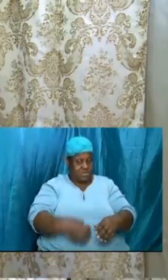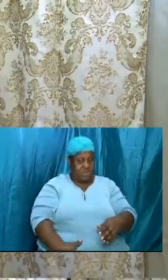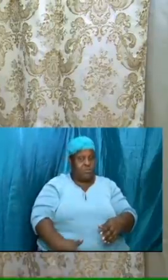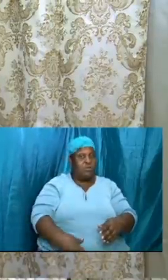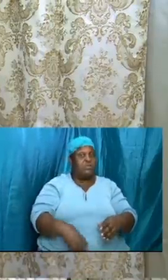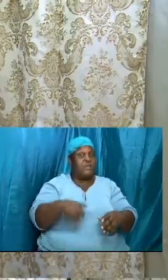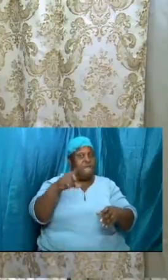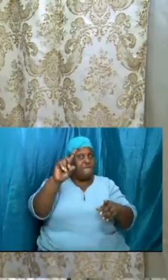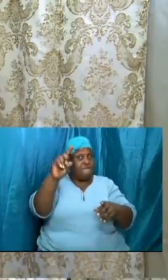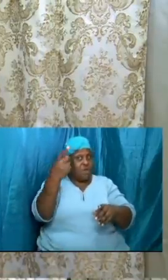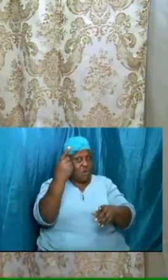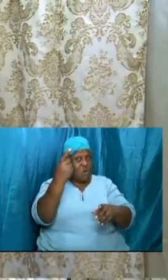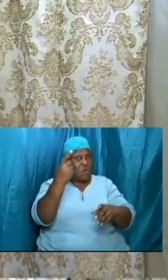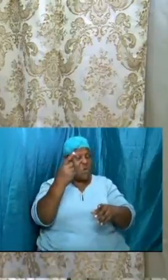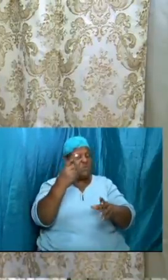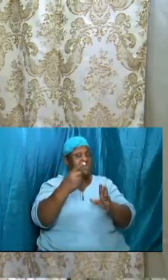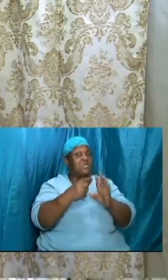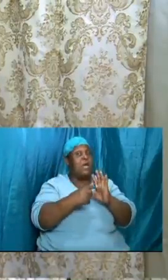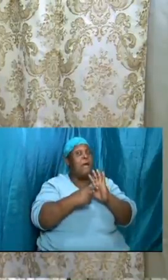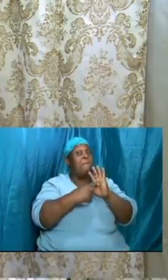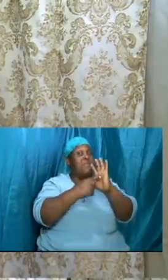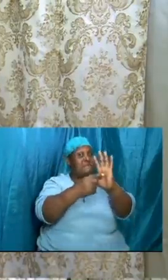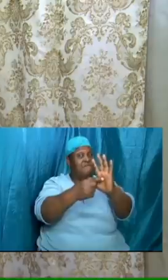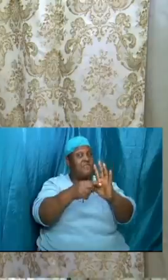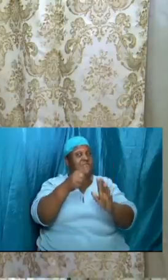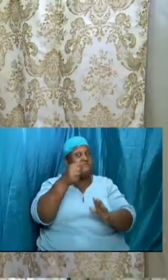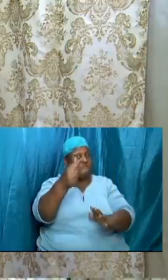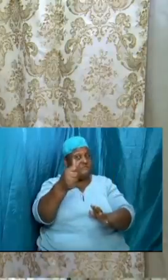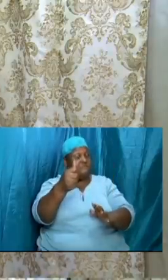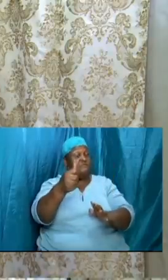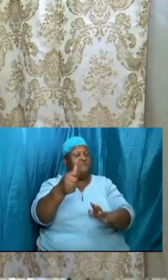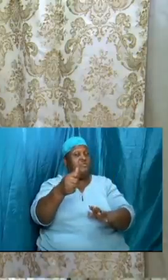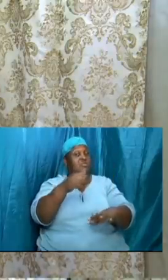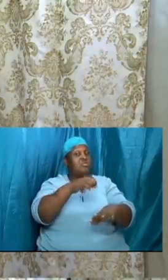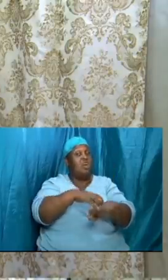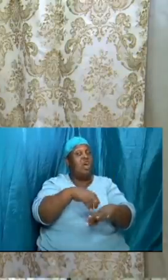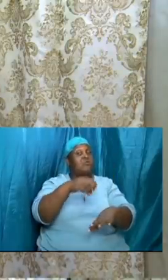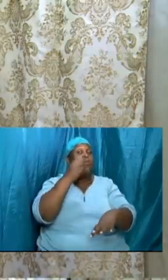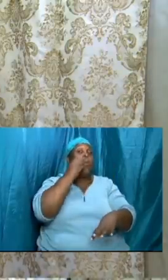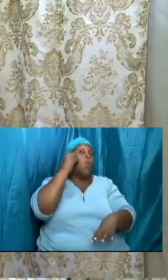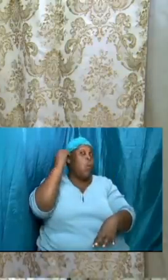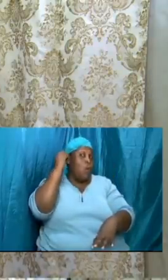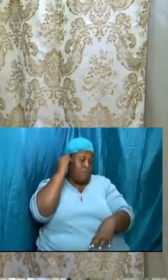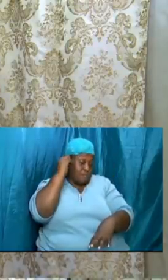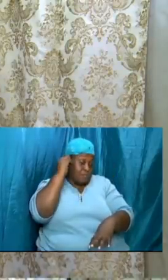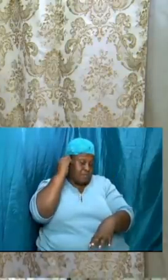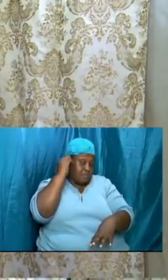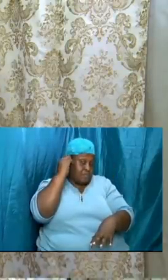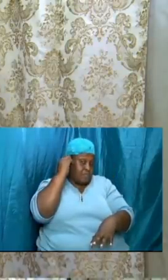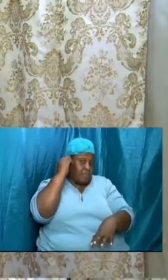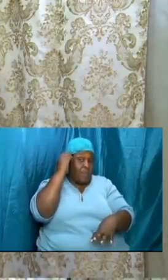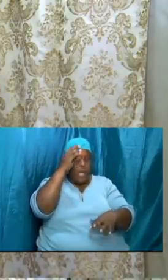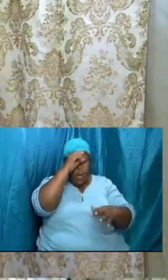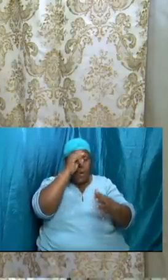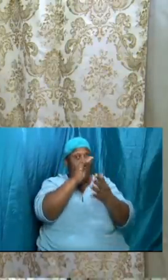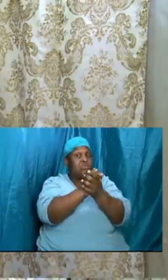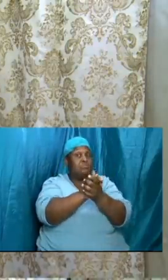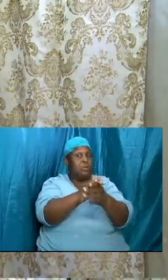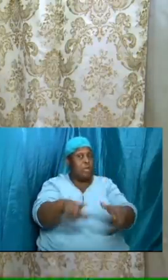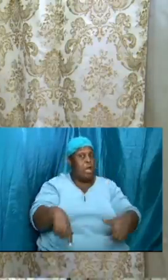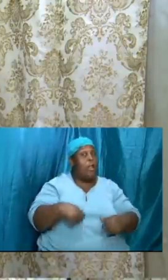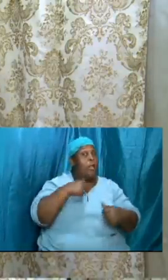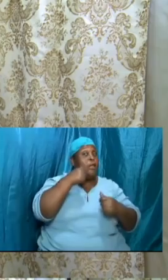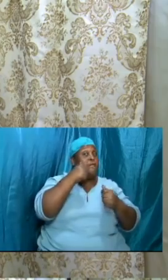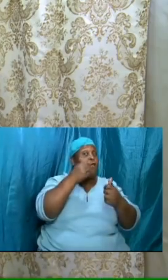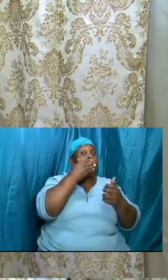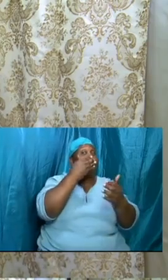live good with your wives wives live good with your husbands we need